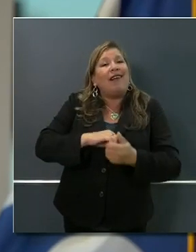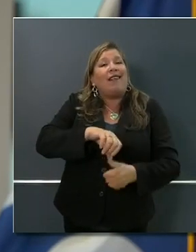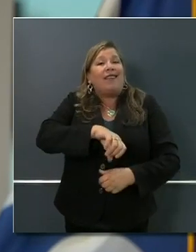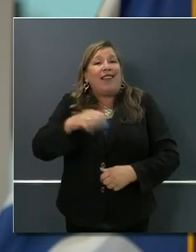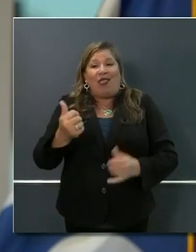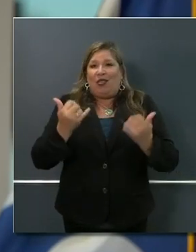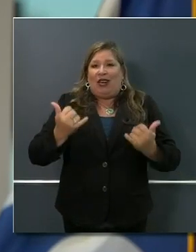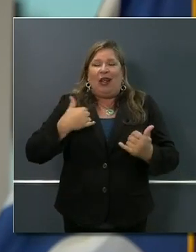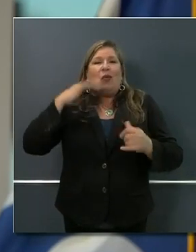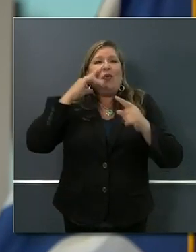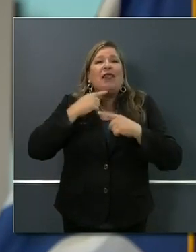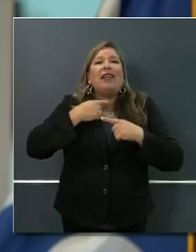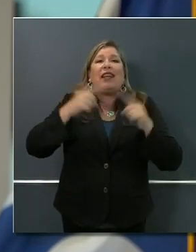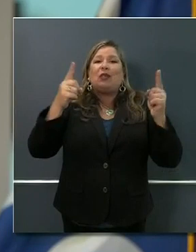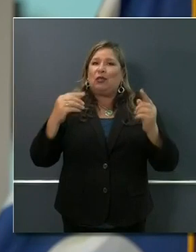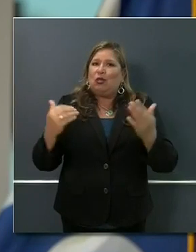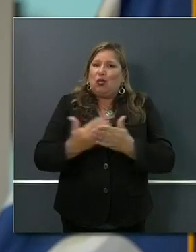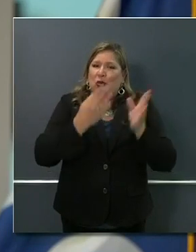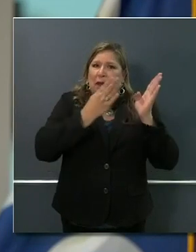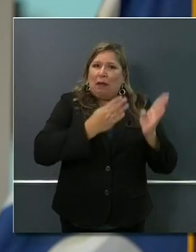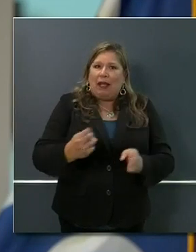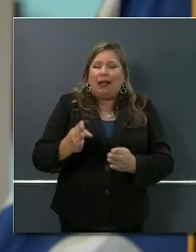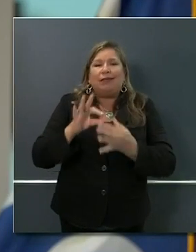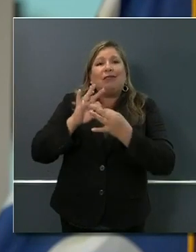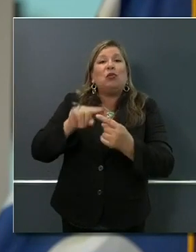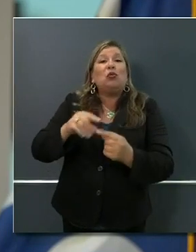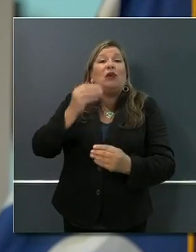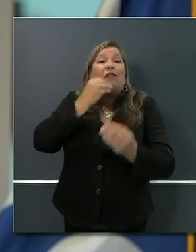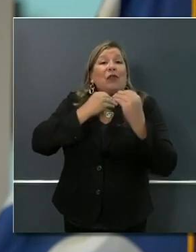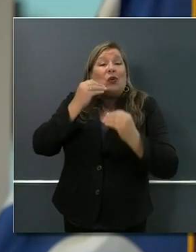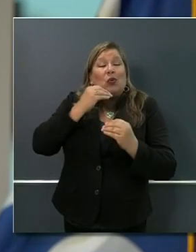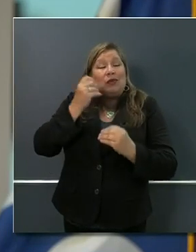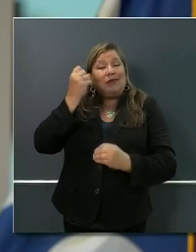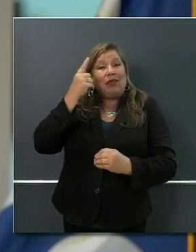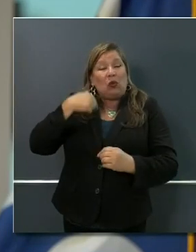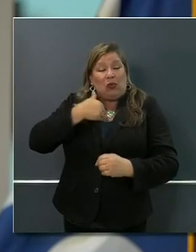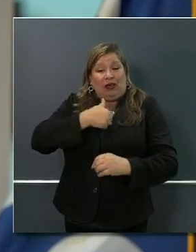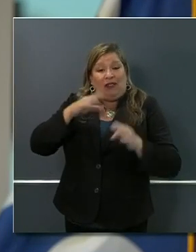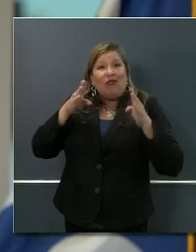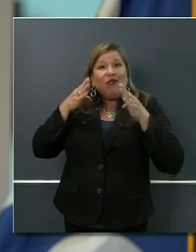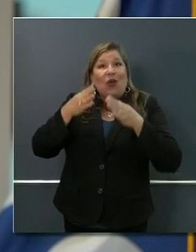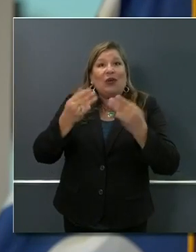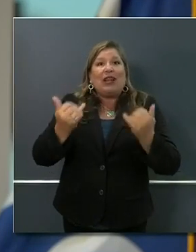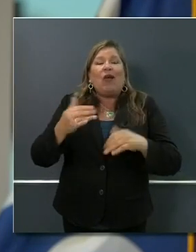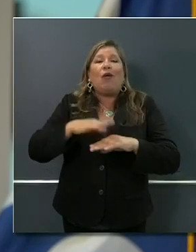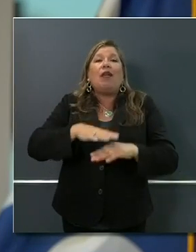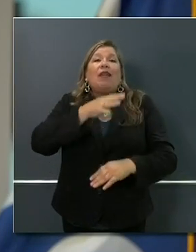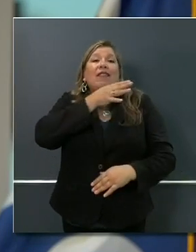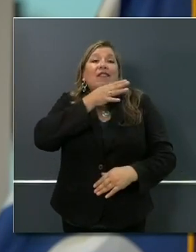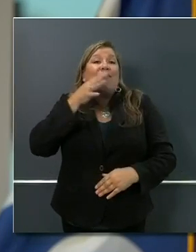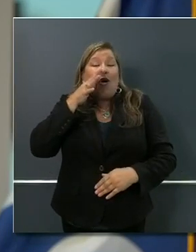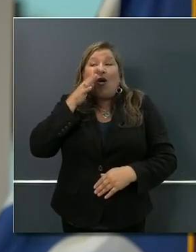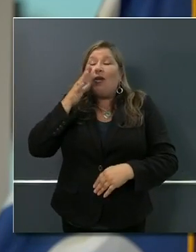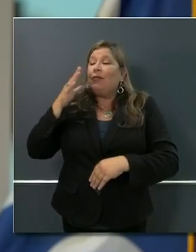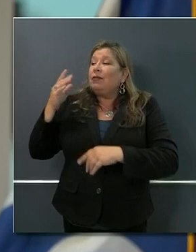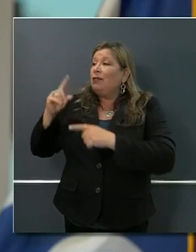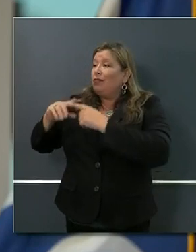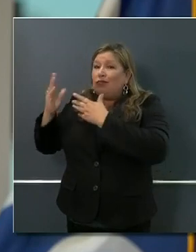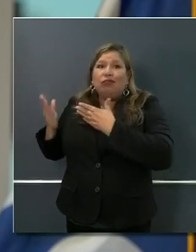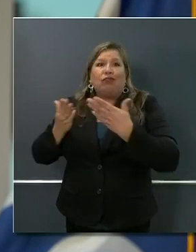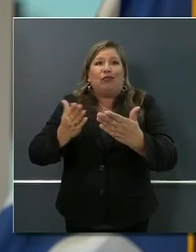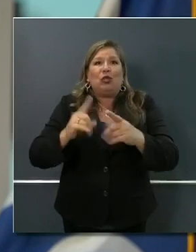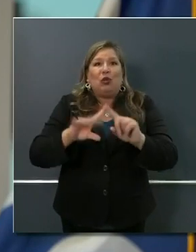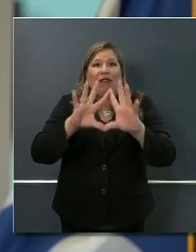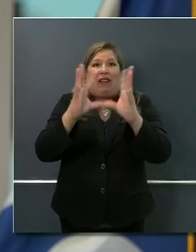to do the same around food, but now focusing on farms to families. Focusing on the